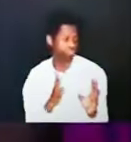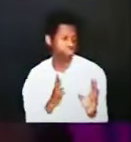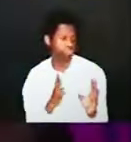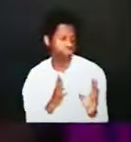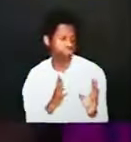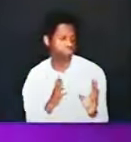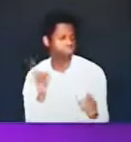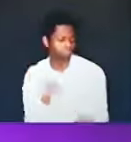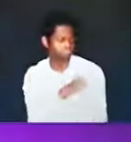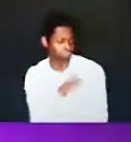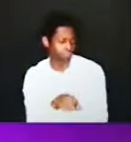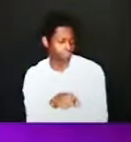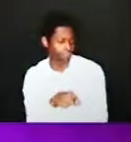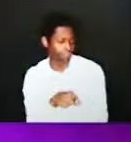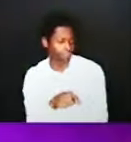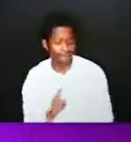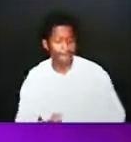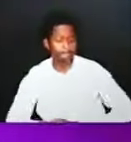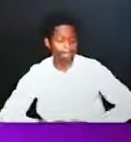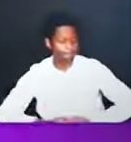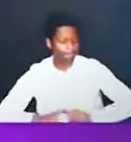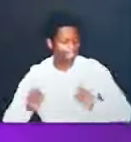but God